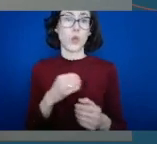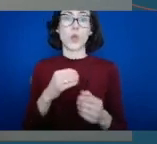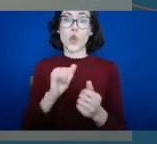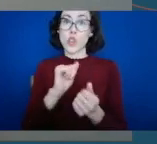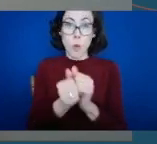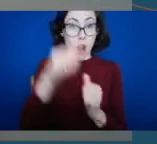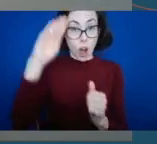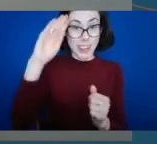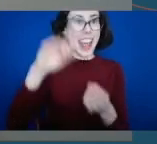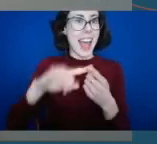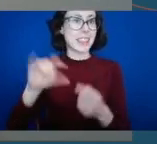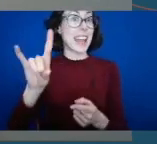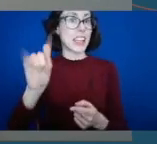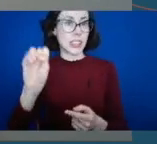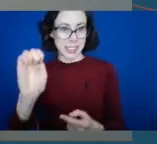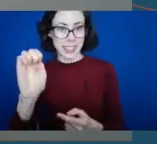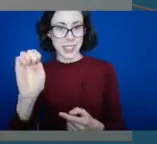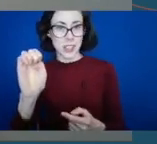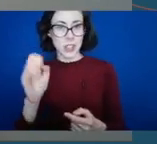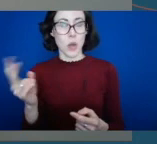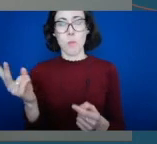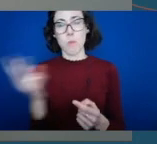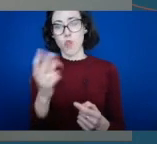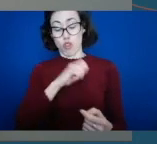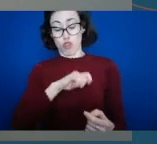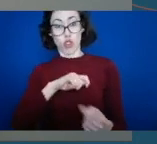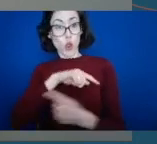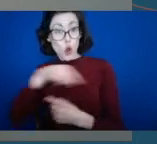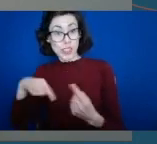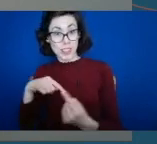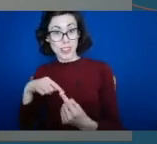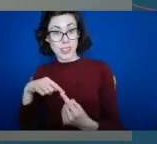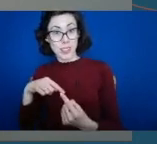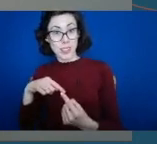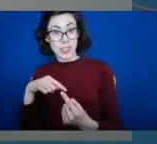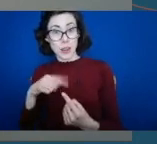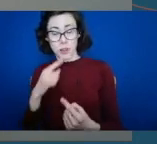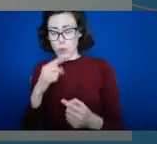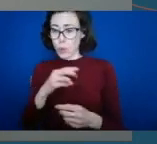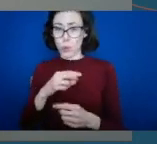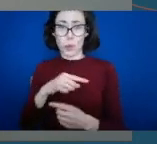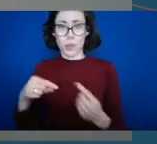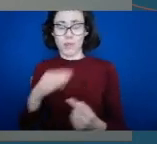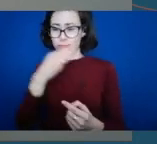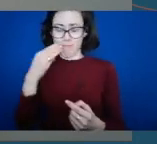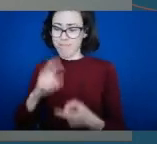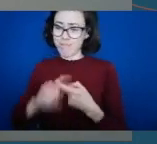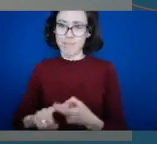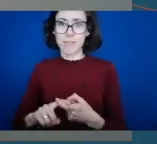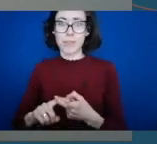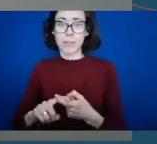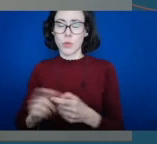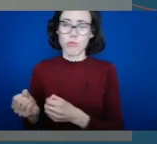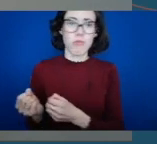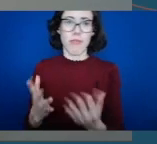HSE for continuing to place your trust in us as an organisation that is committed to deliver. We look forward to continuing our partnership with you and your teams